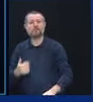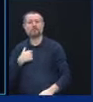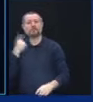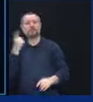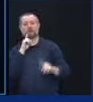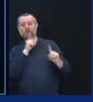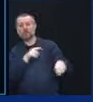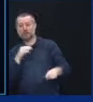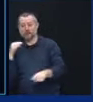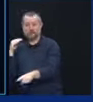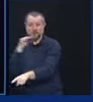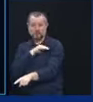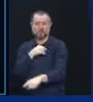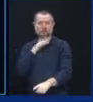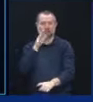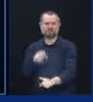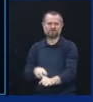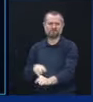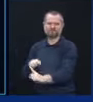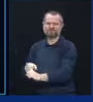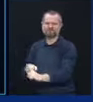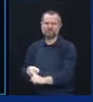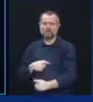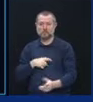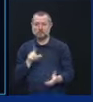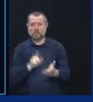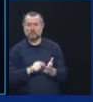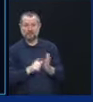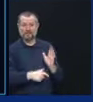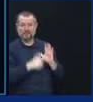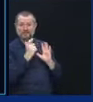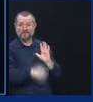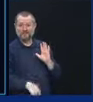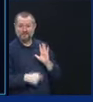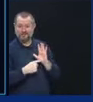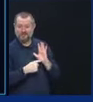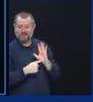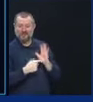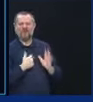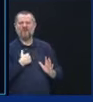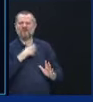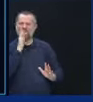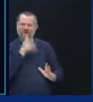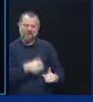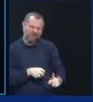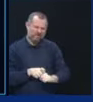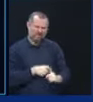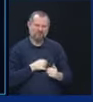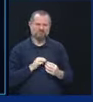it out. If you're lying in a newspaper because you have your own partisan agenda, I'm going to call it out.